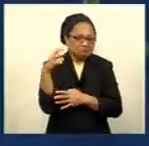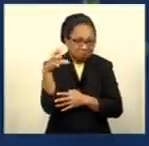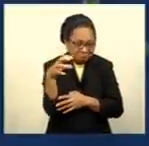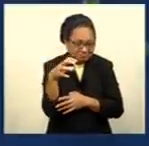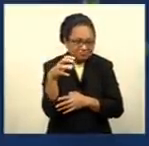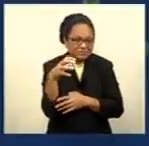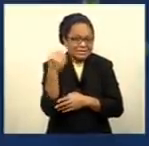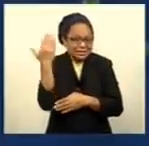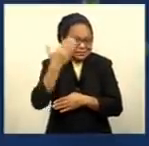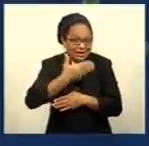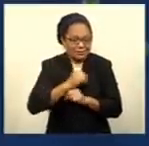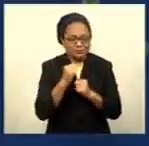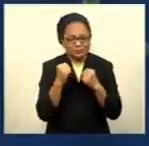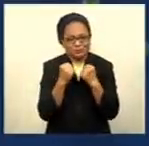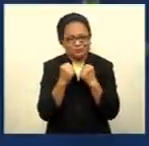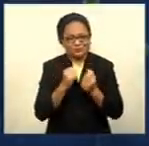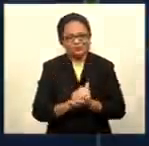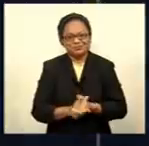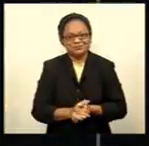nights to remain cool.